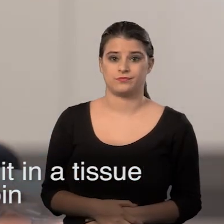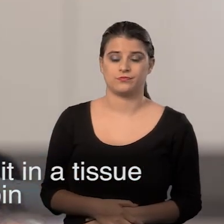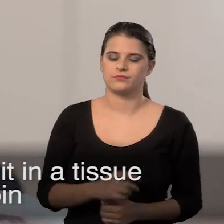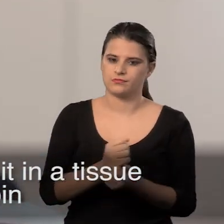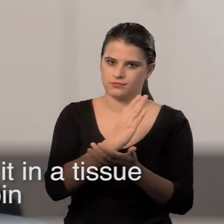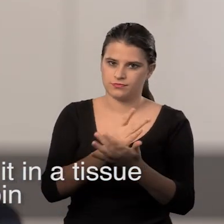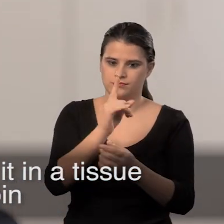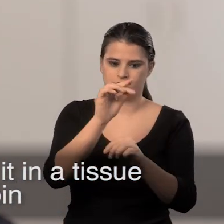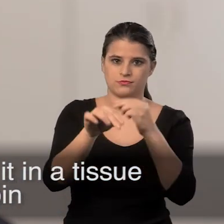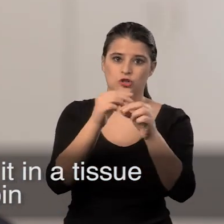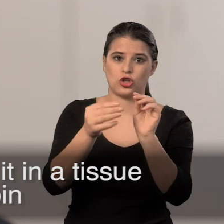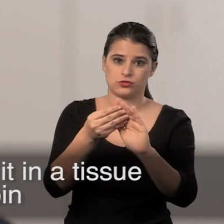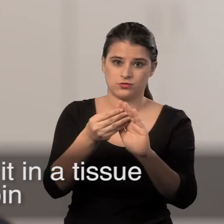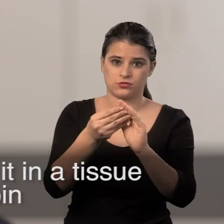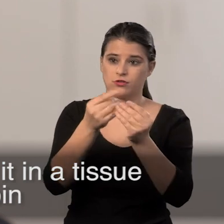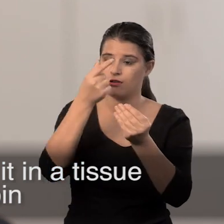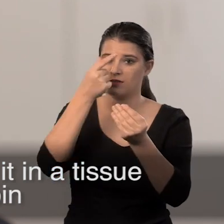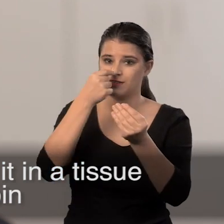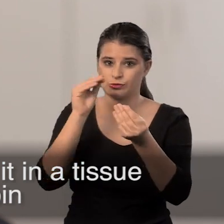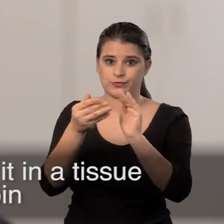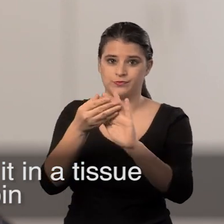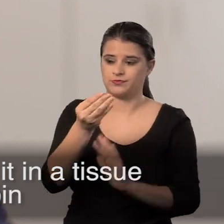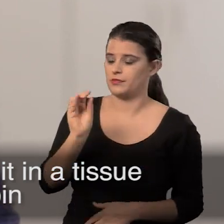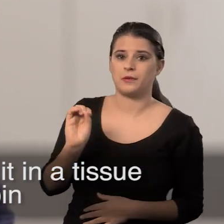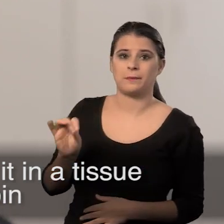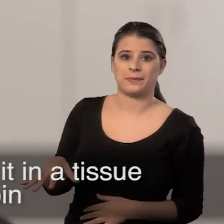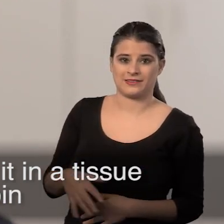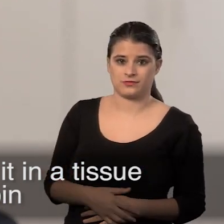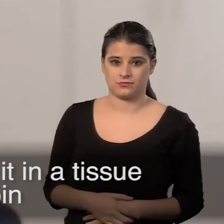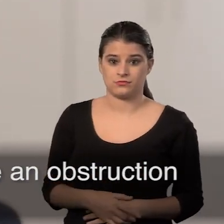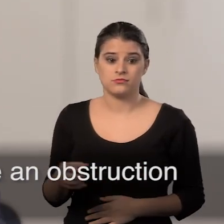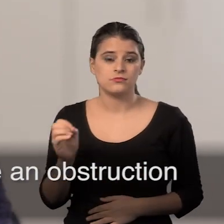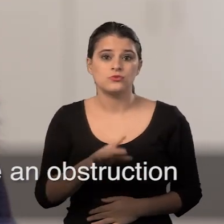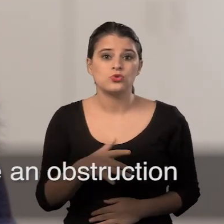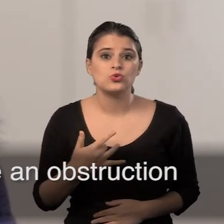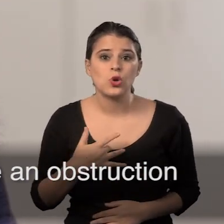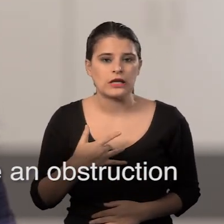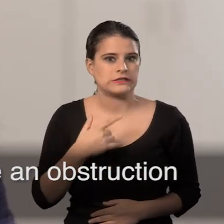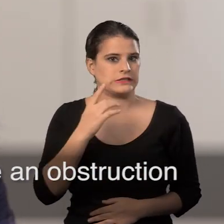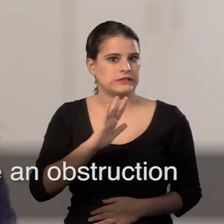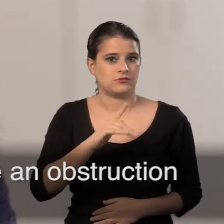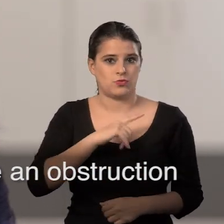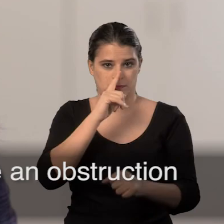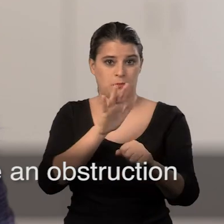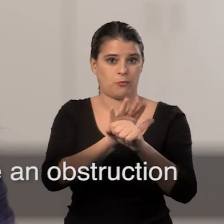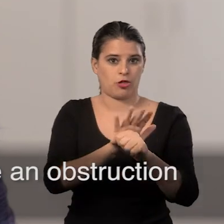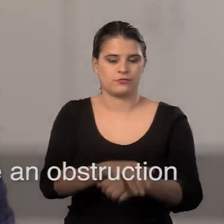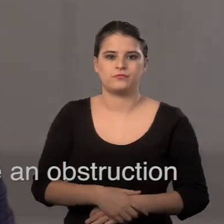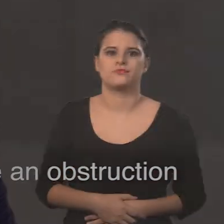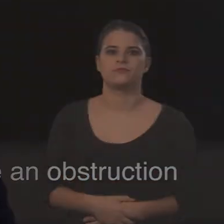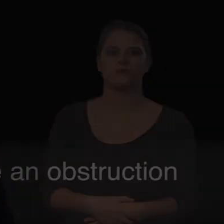Again, you will tie it in a knot, wrap it in a tissue and dispose of it in the bin. As if you put it down the toilet, it will cause an obstruction.